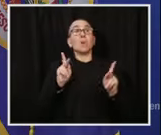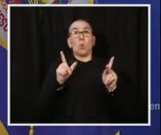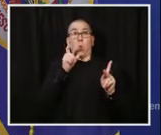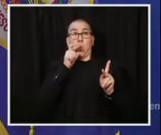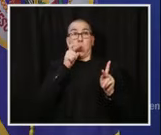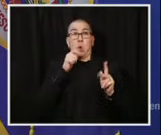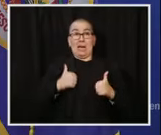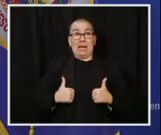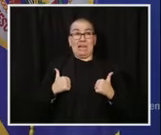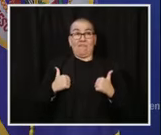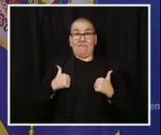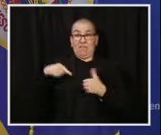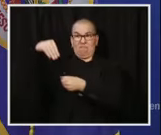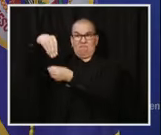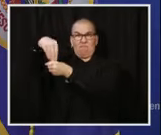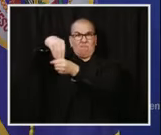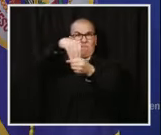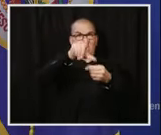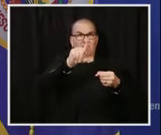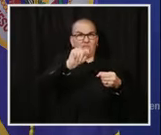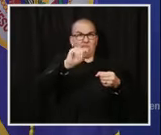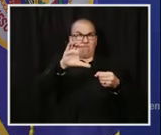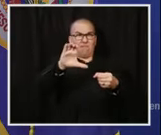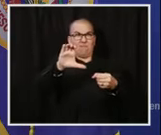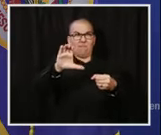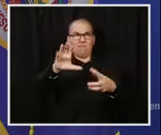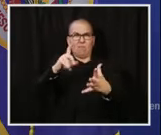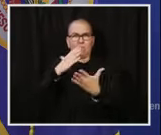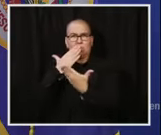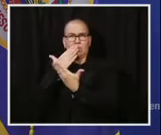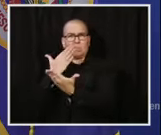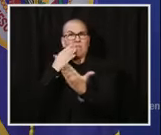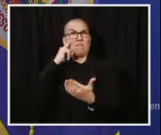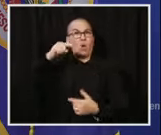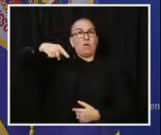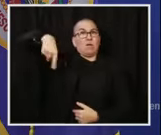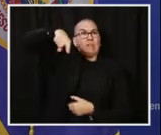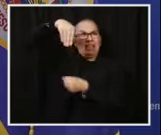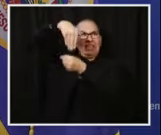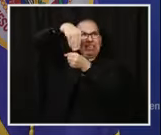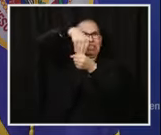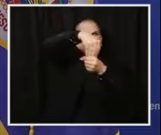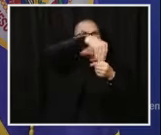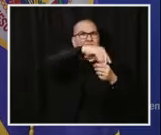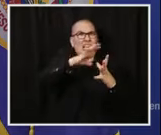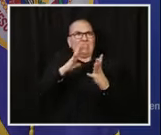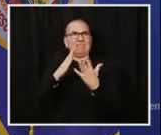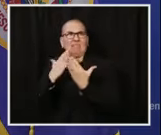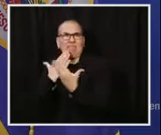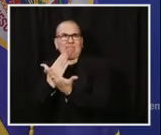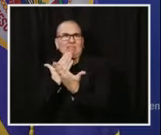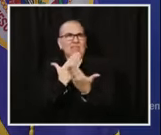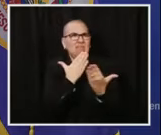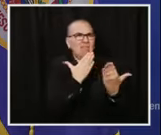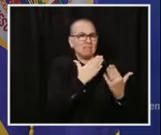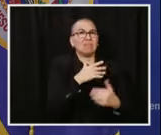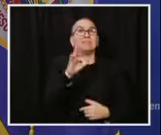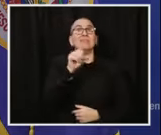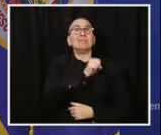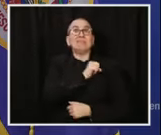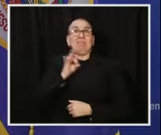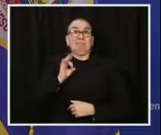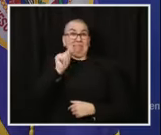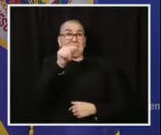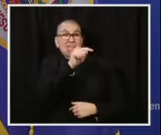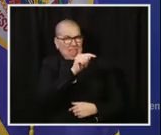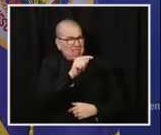to caring for our residents throughout this pandemic. They have worked long hours and sacrificed immensely time with their families to be where they've been